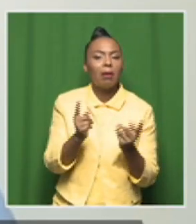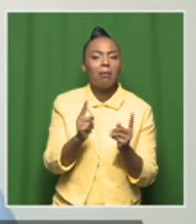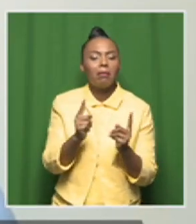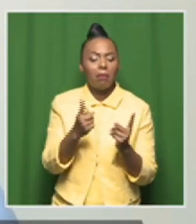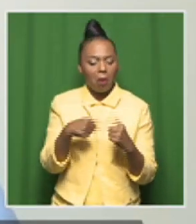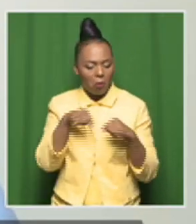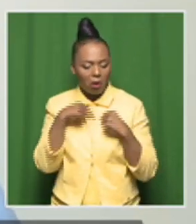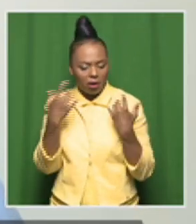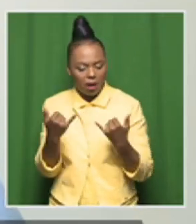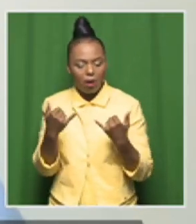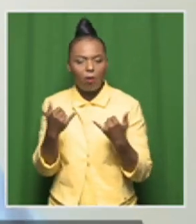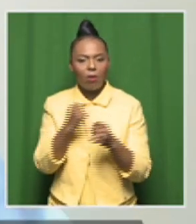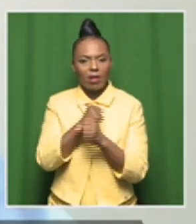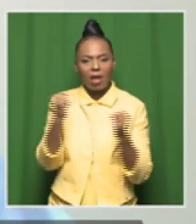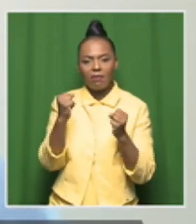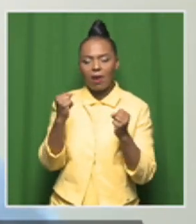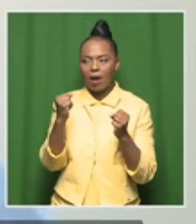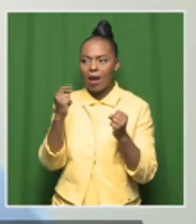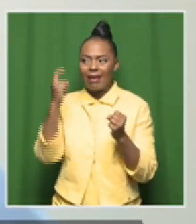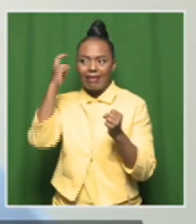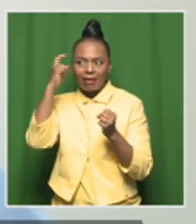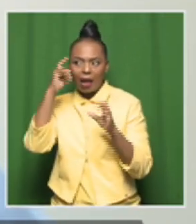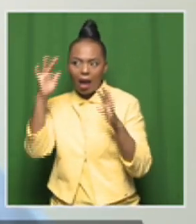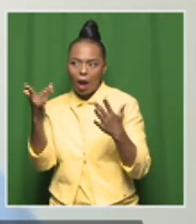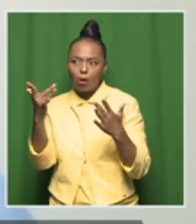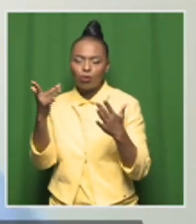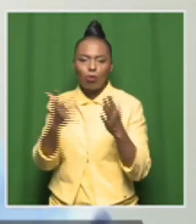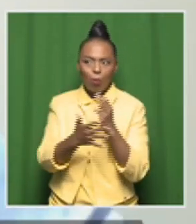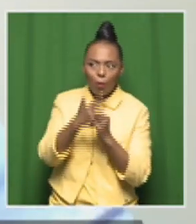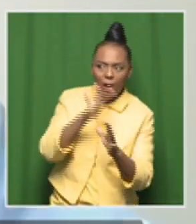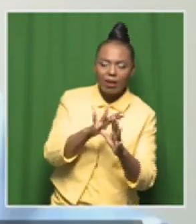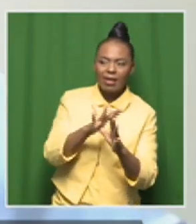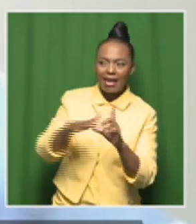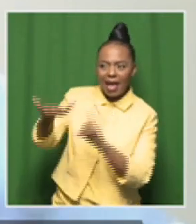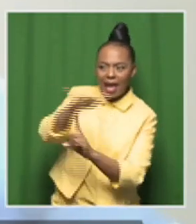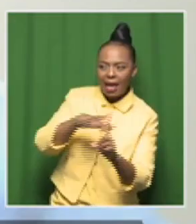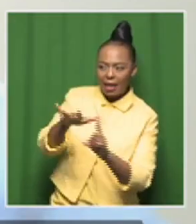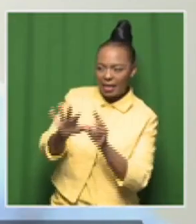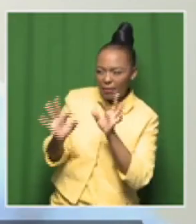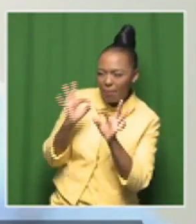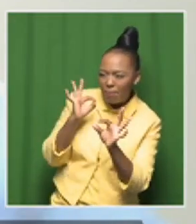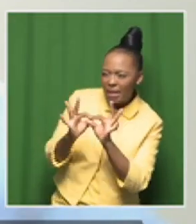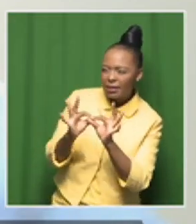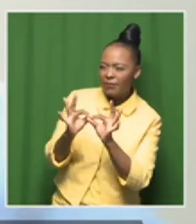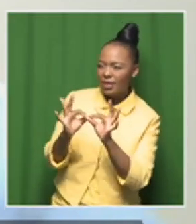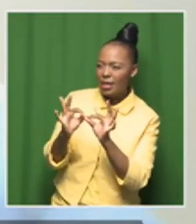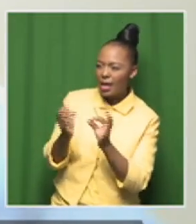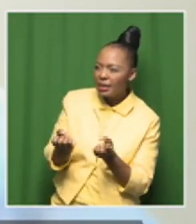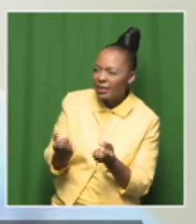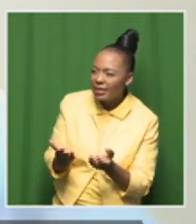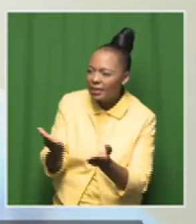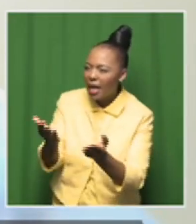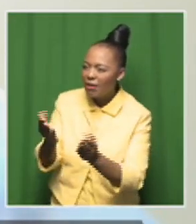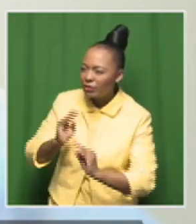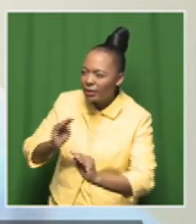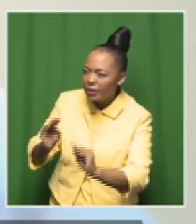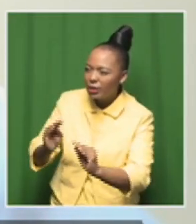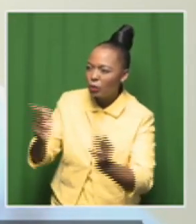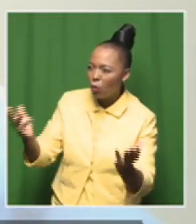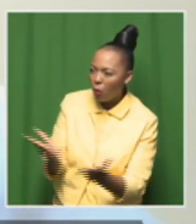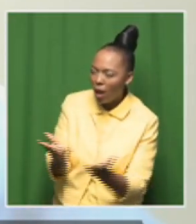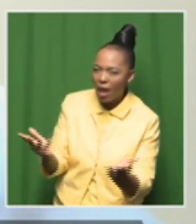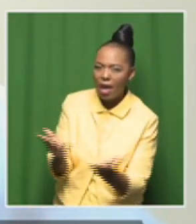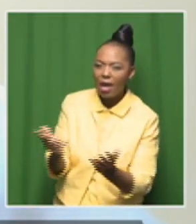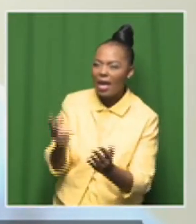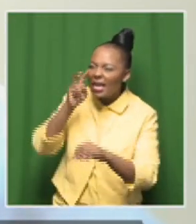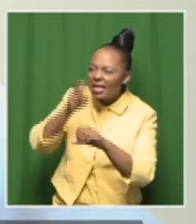rationalize and prioritize areas which need the services most. Okay. We don't have the ability